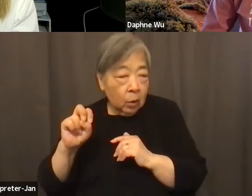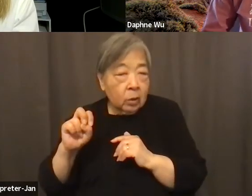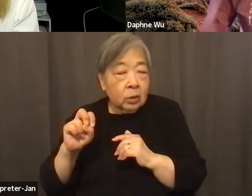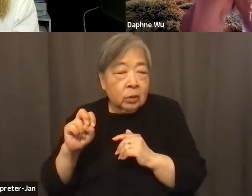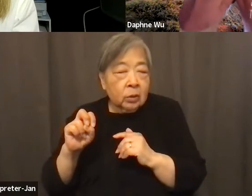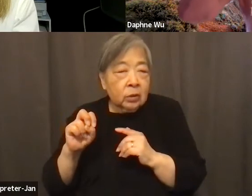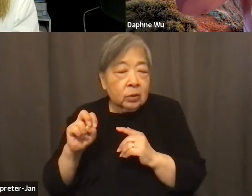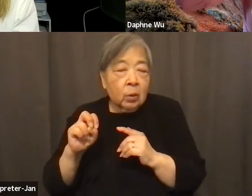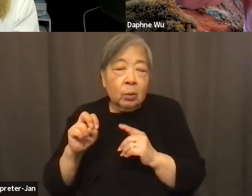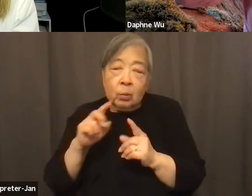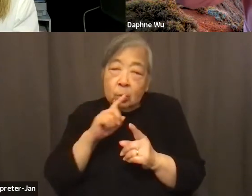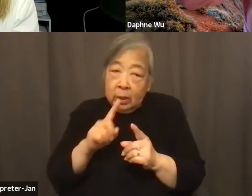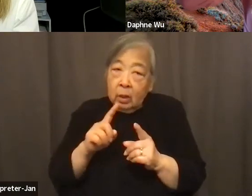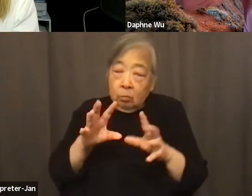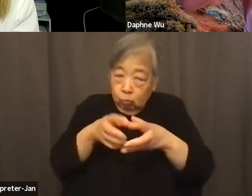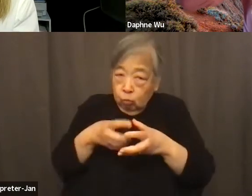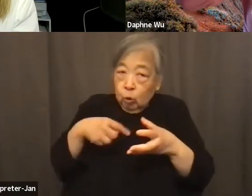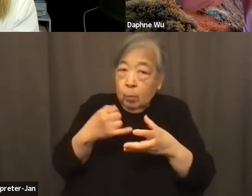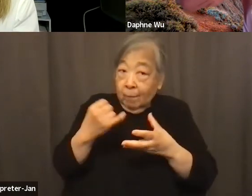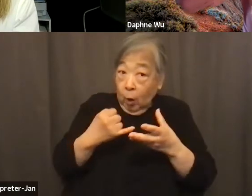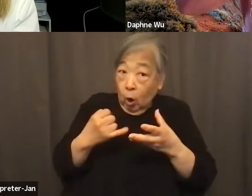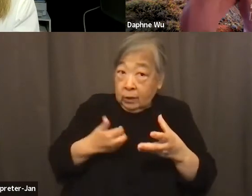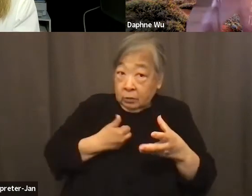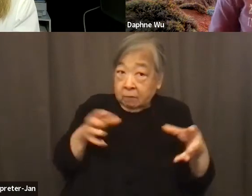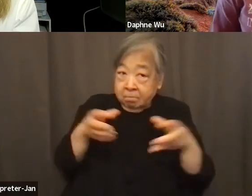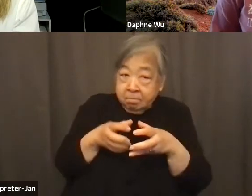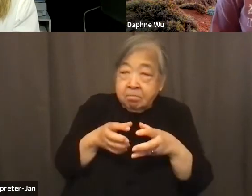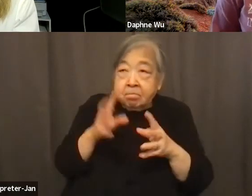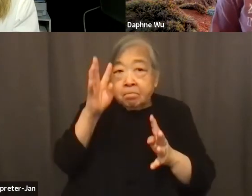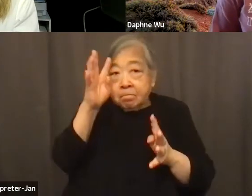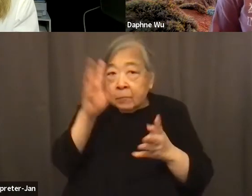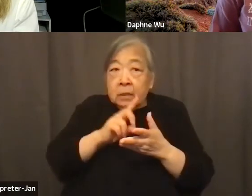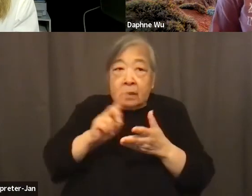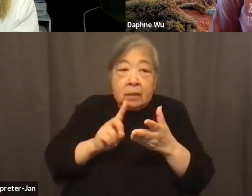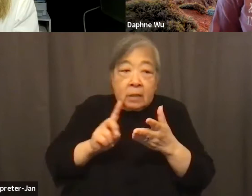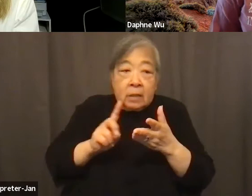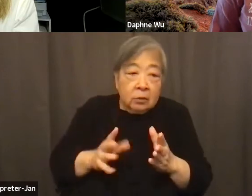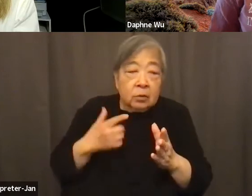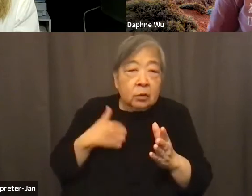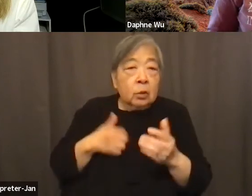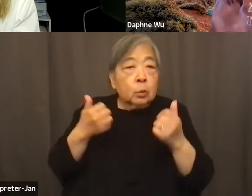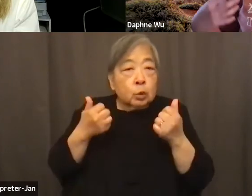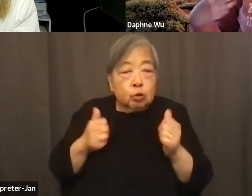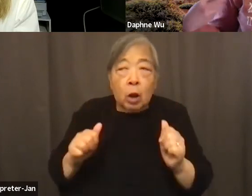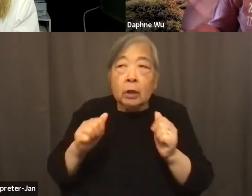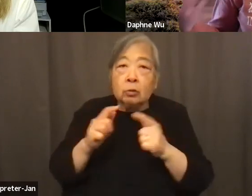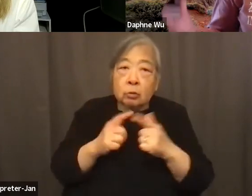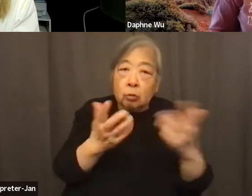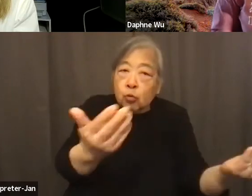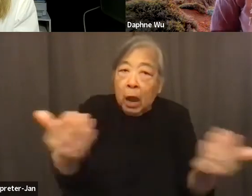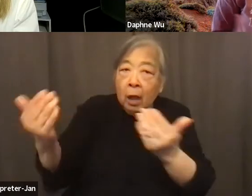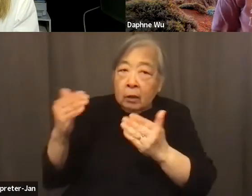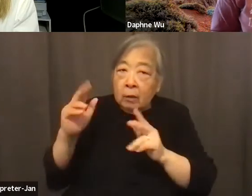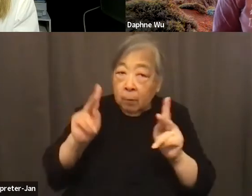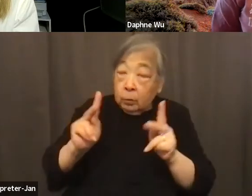more, we're a group of artists and designers. We're trying to rally folks using